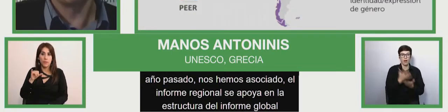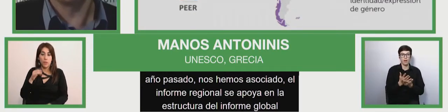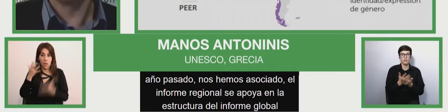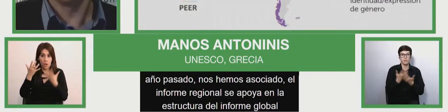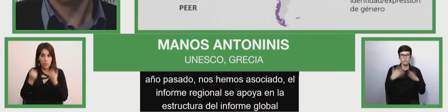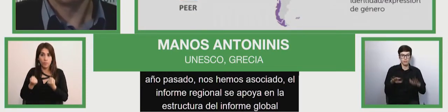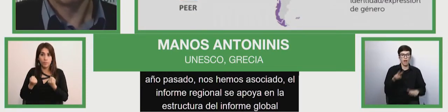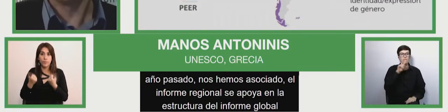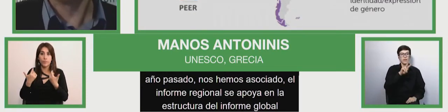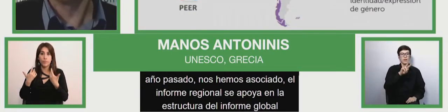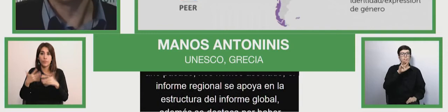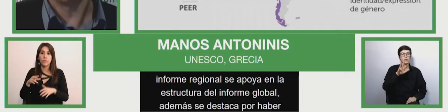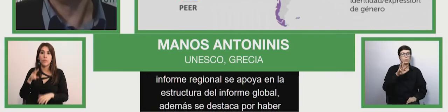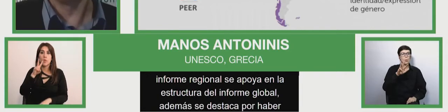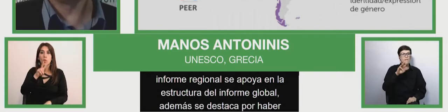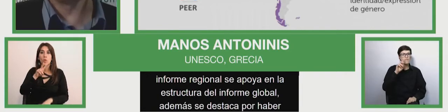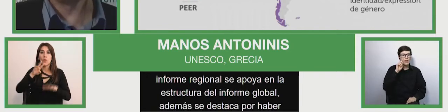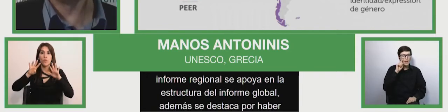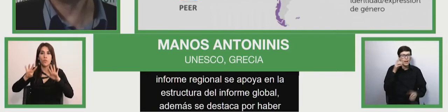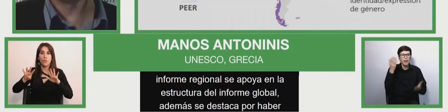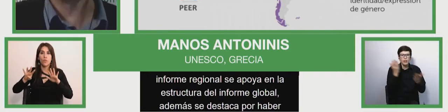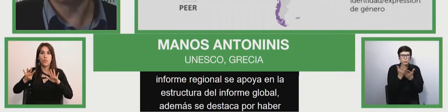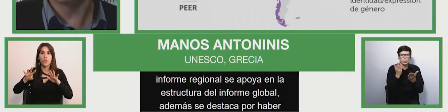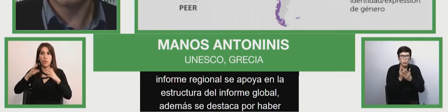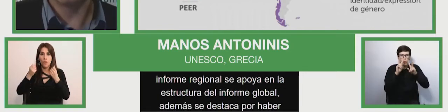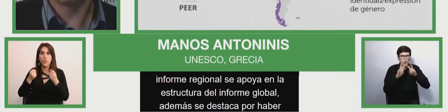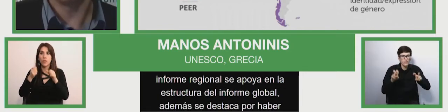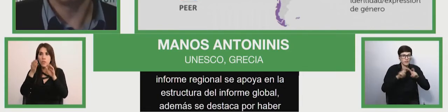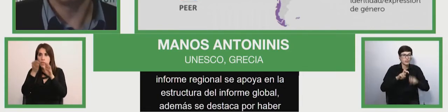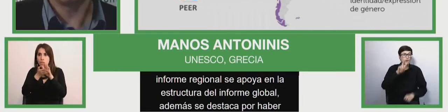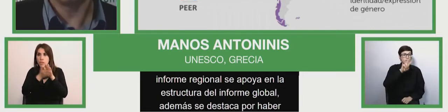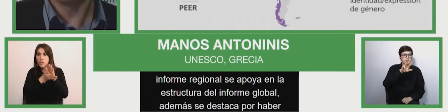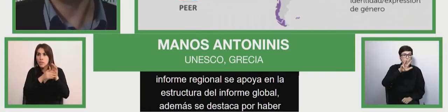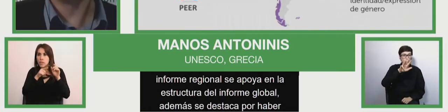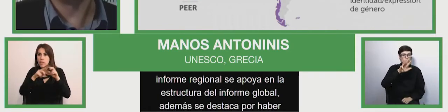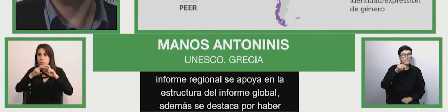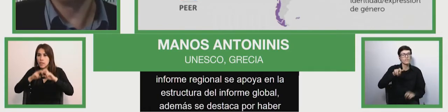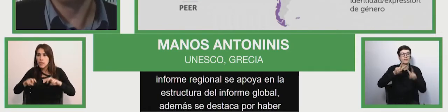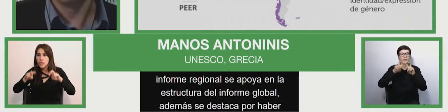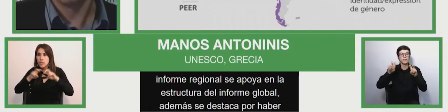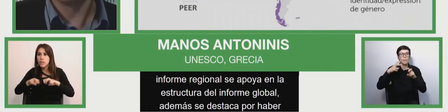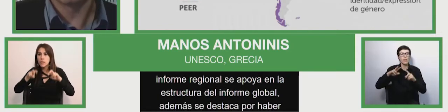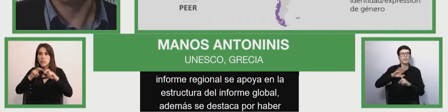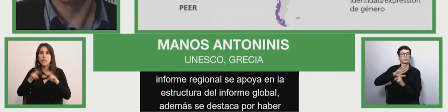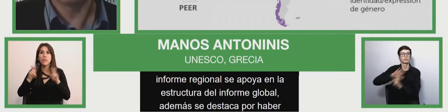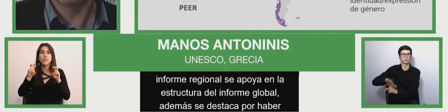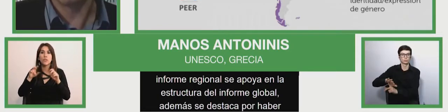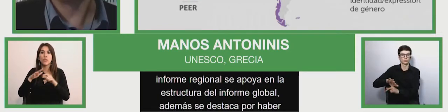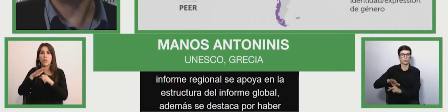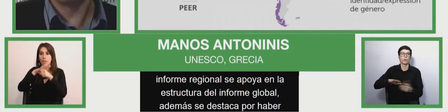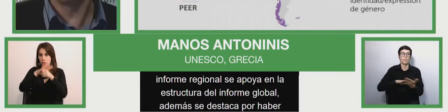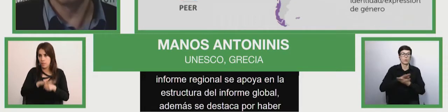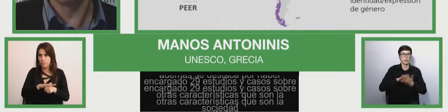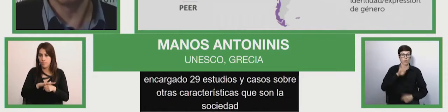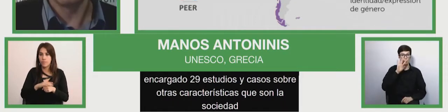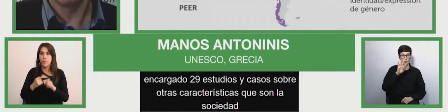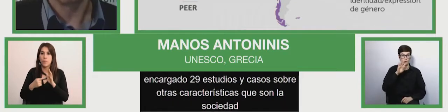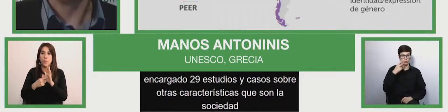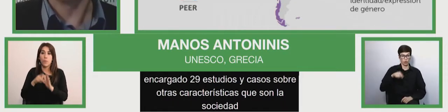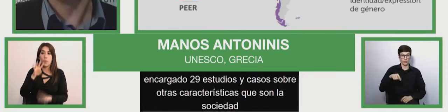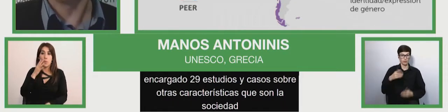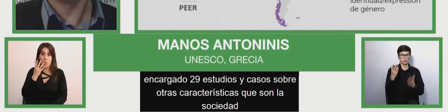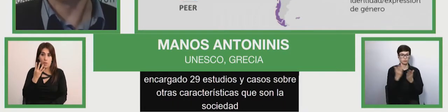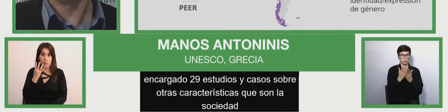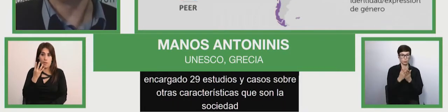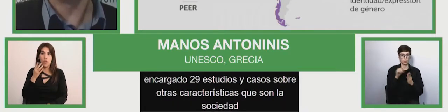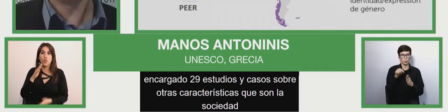on eight dimensions, which are associated with exclusion. For example, four of these studies refer to students with